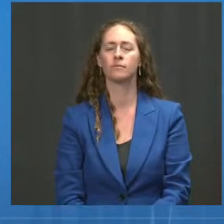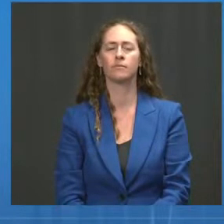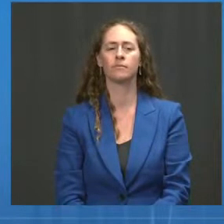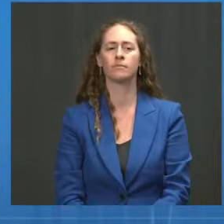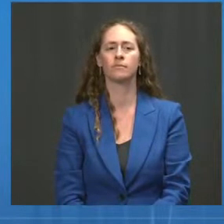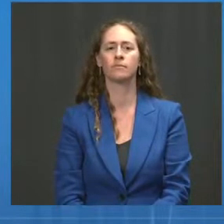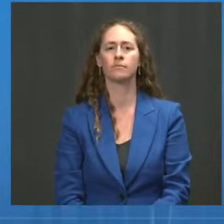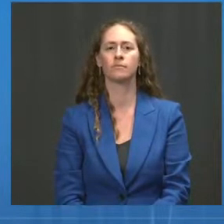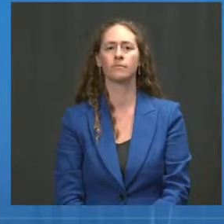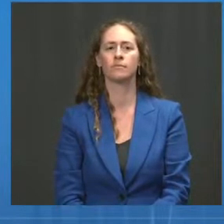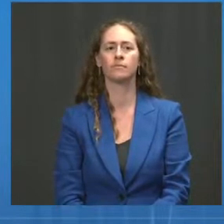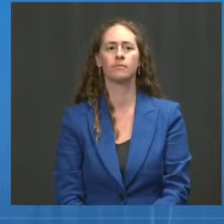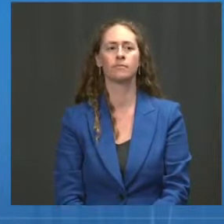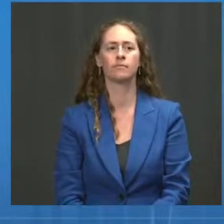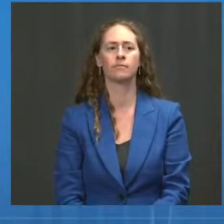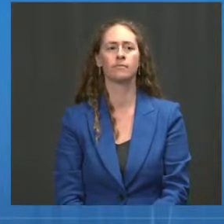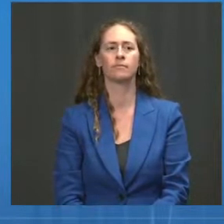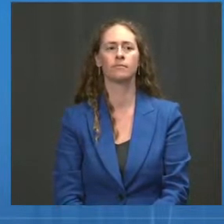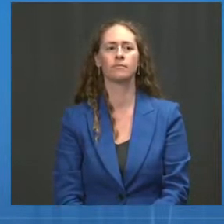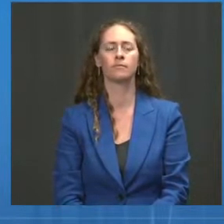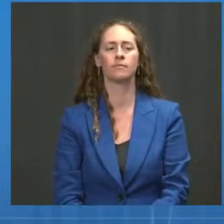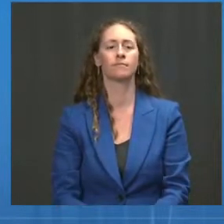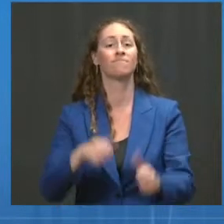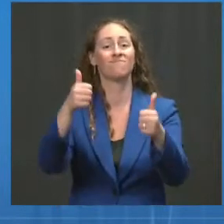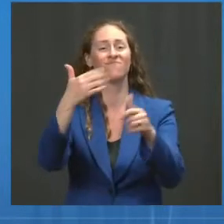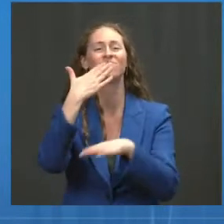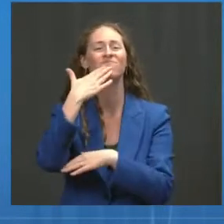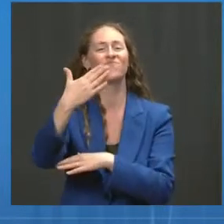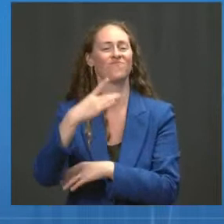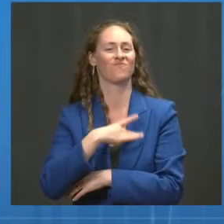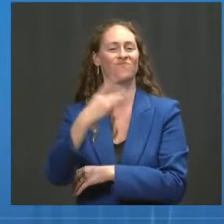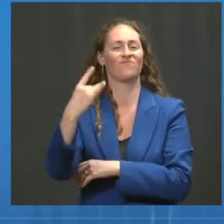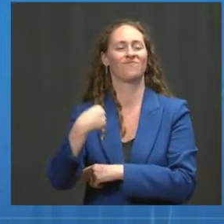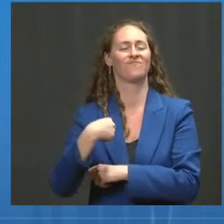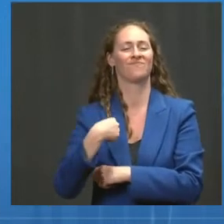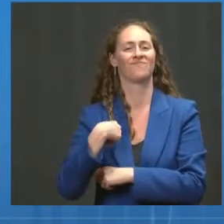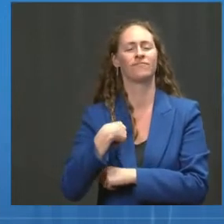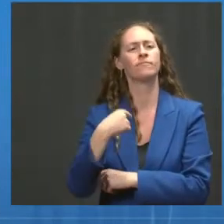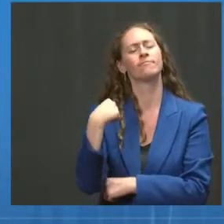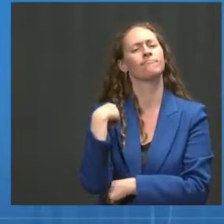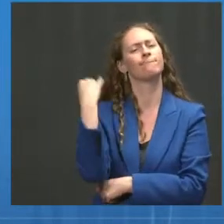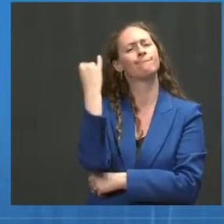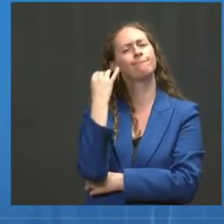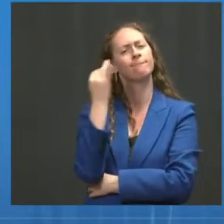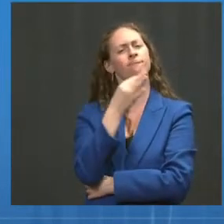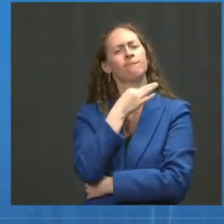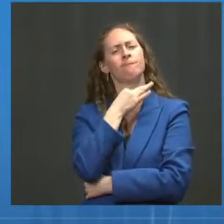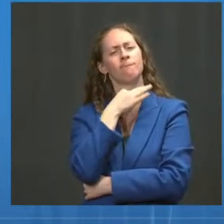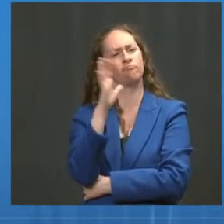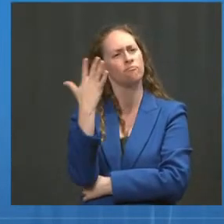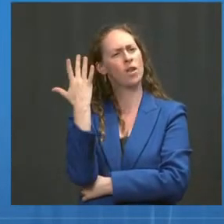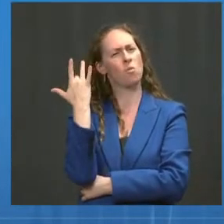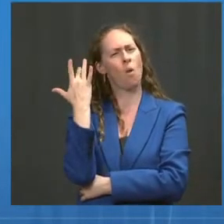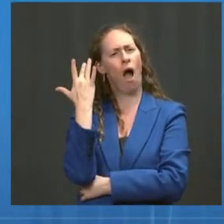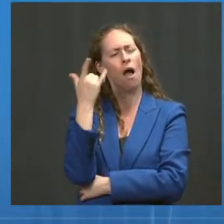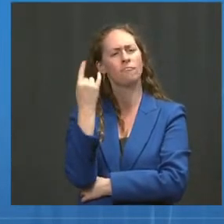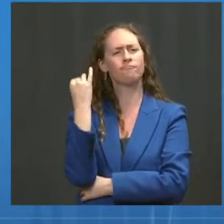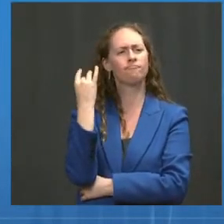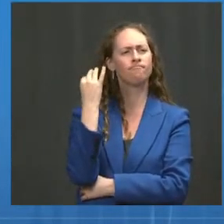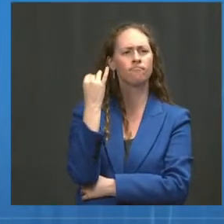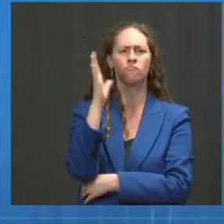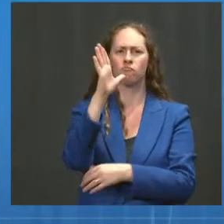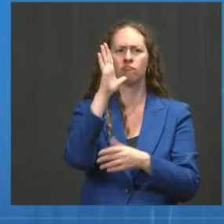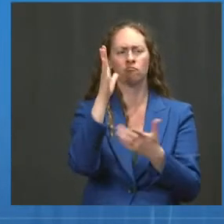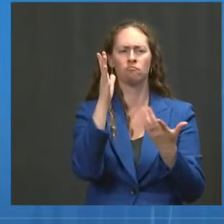Hey there. Thanks for taking my question. First of all, why did you guys decide not to limit this to older and more